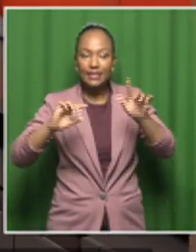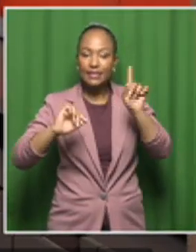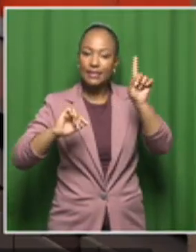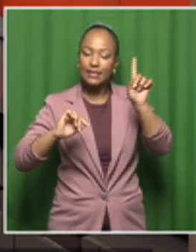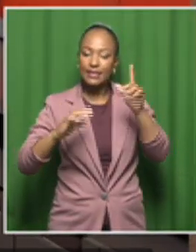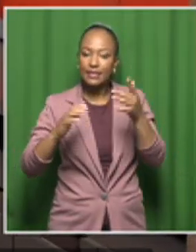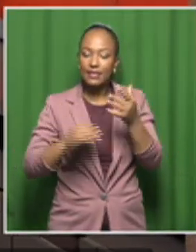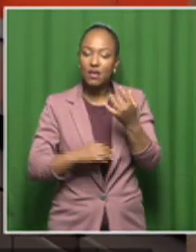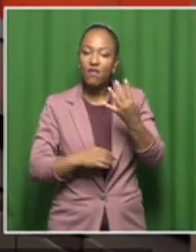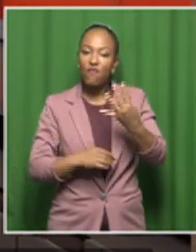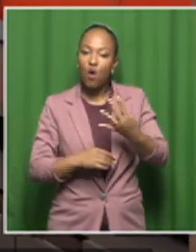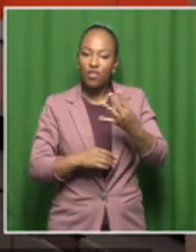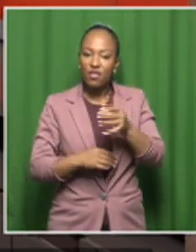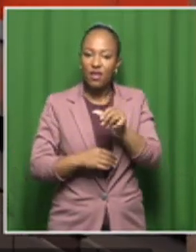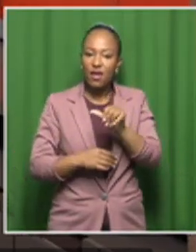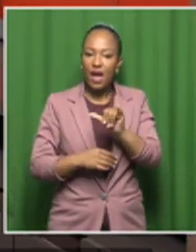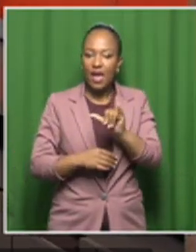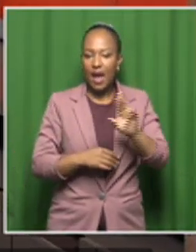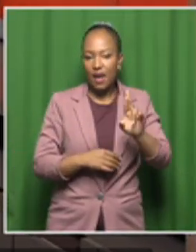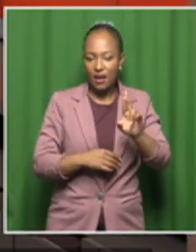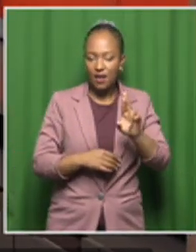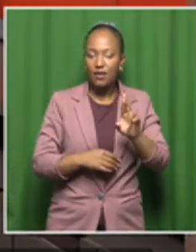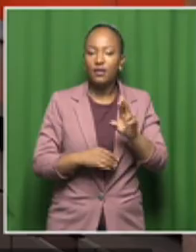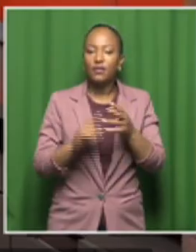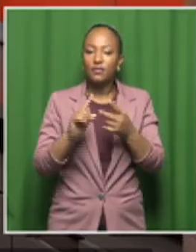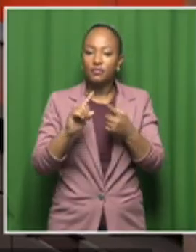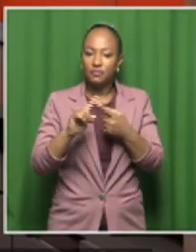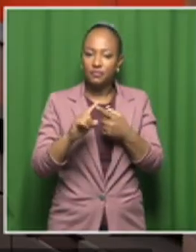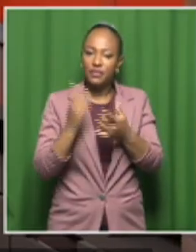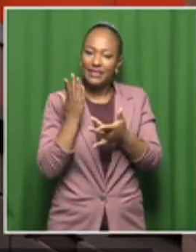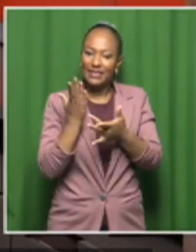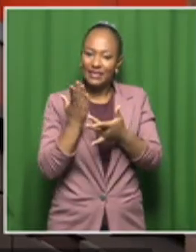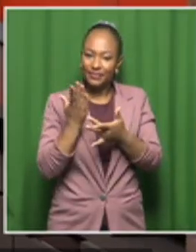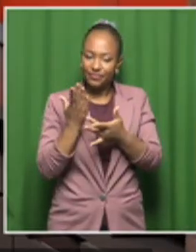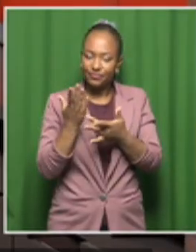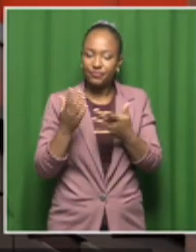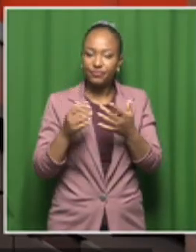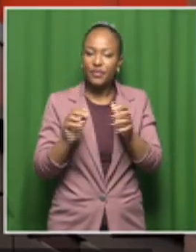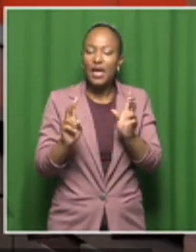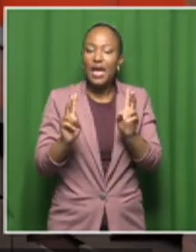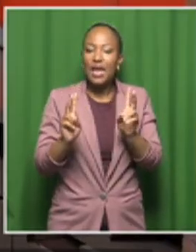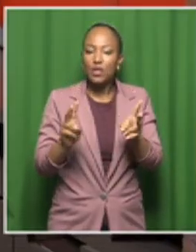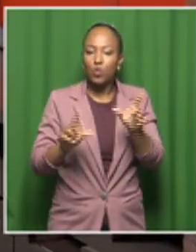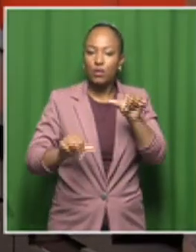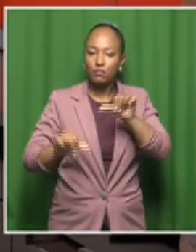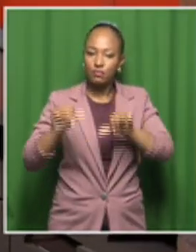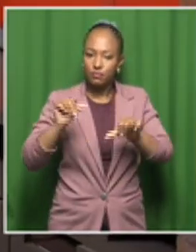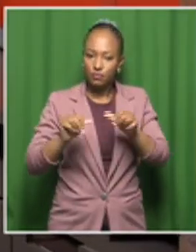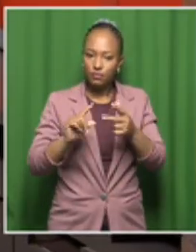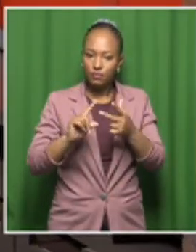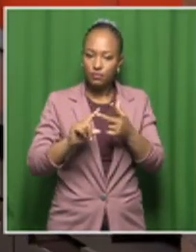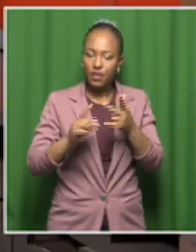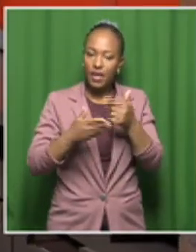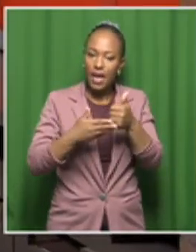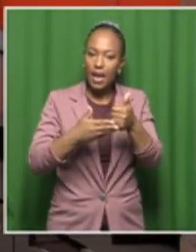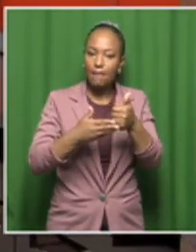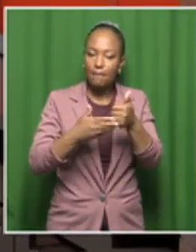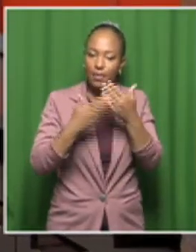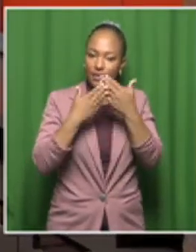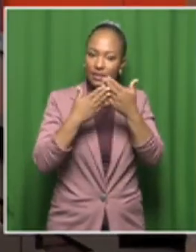fourth industrial revolution and digitalization, natural sciences, health studies and medicine.